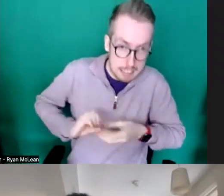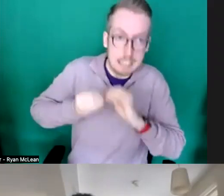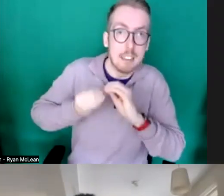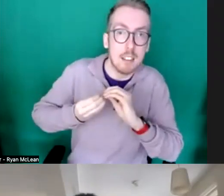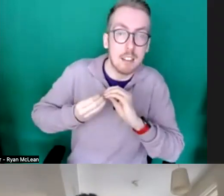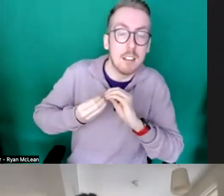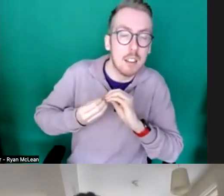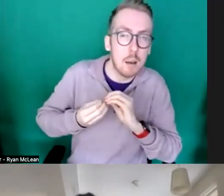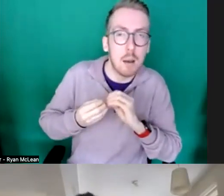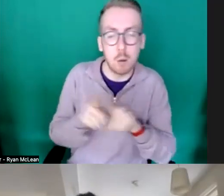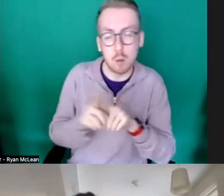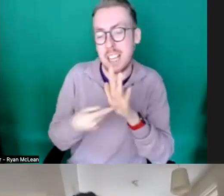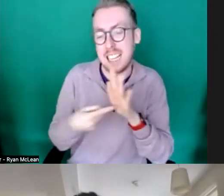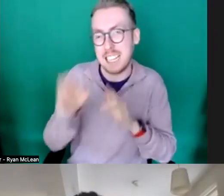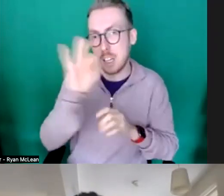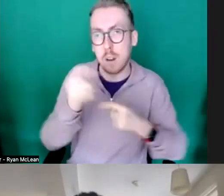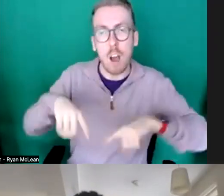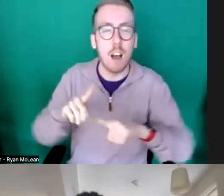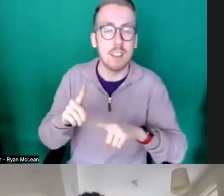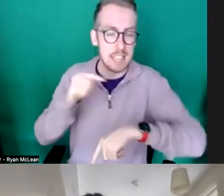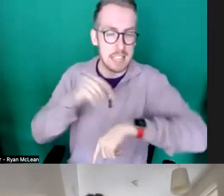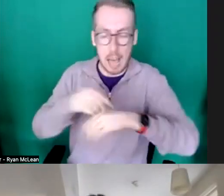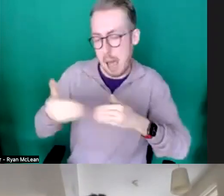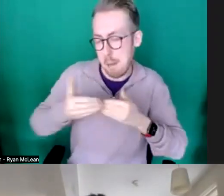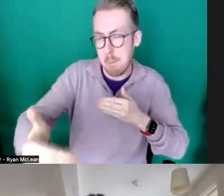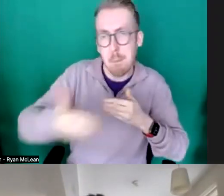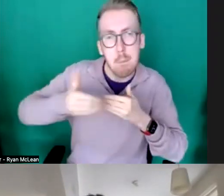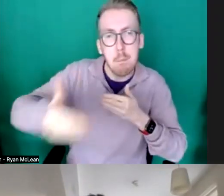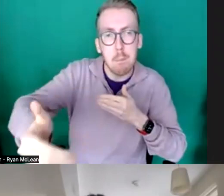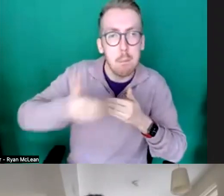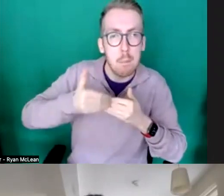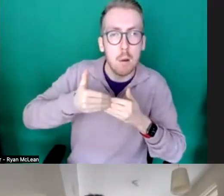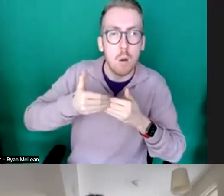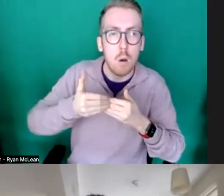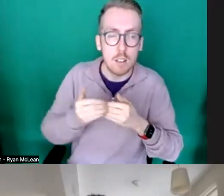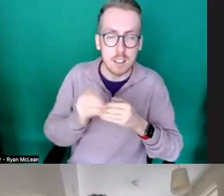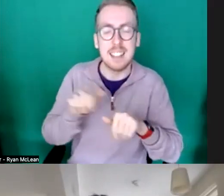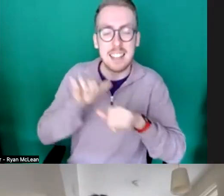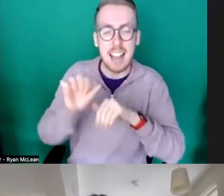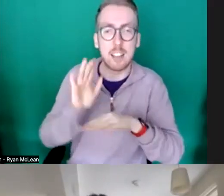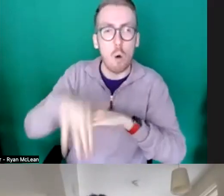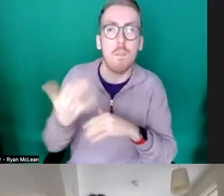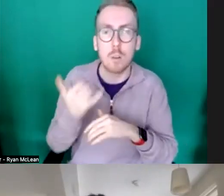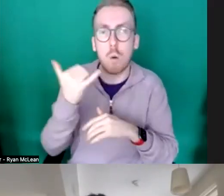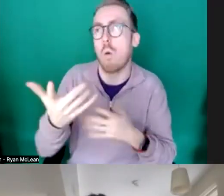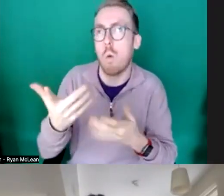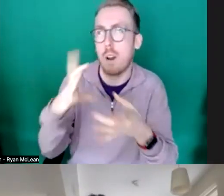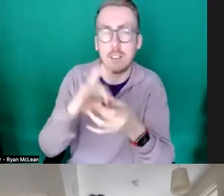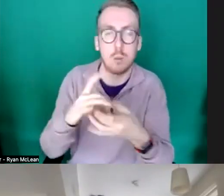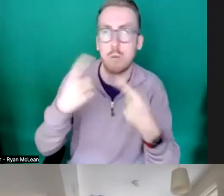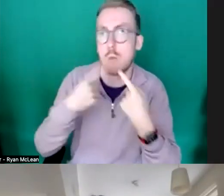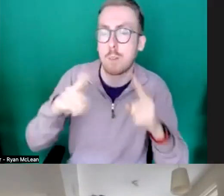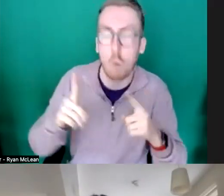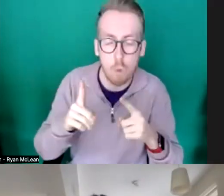us is around sort of the timings for our uh next open calls for commissioning and touring as well um and i think the